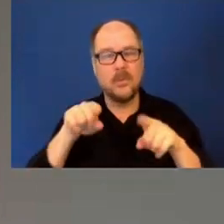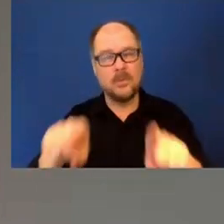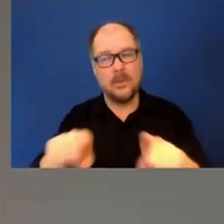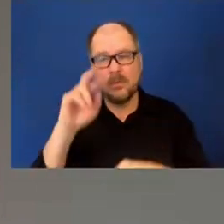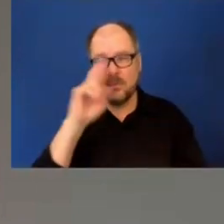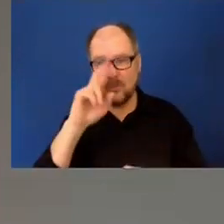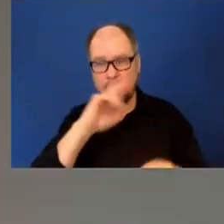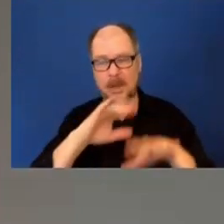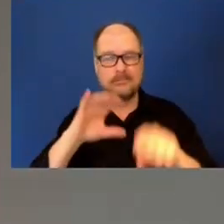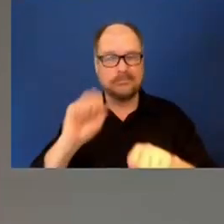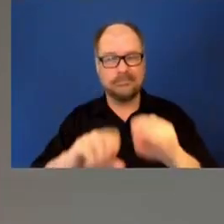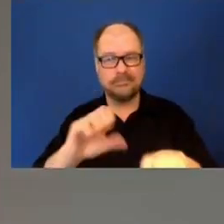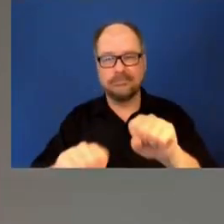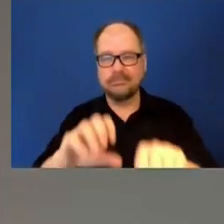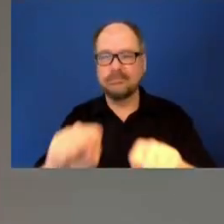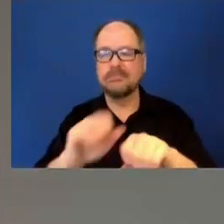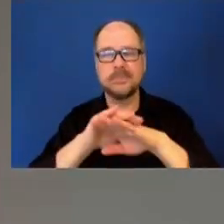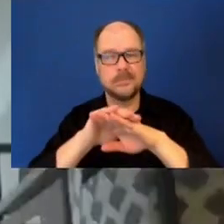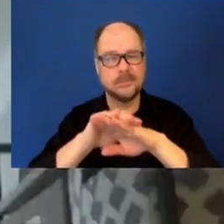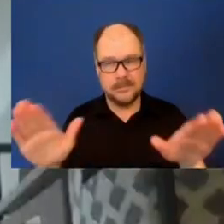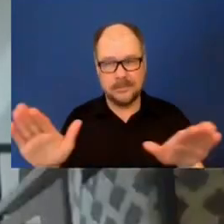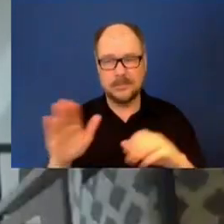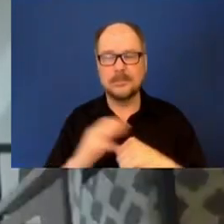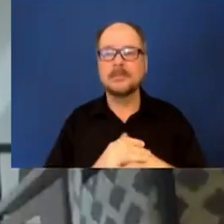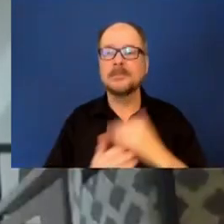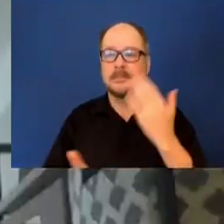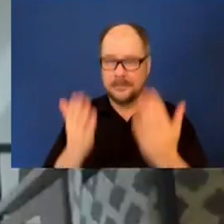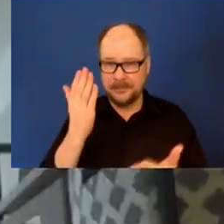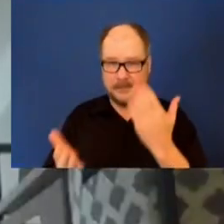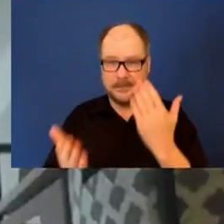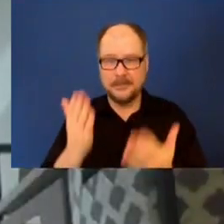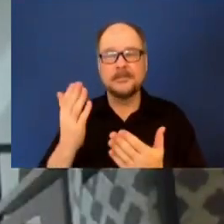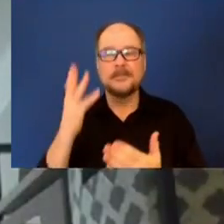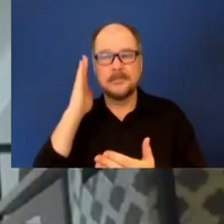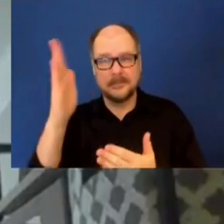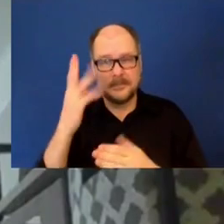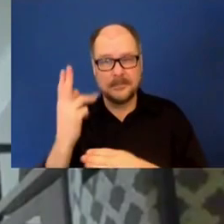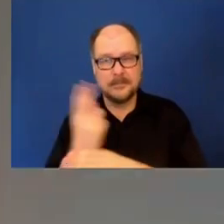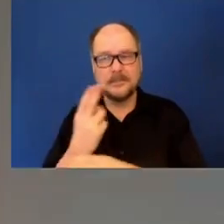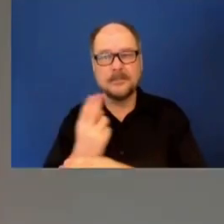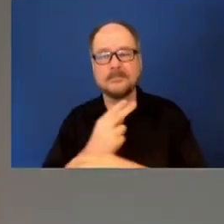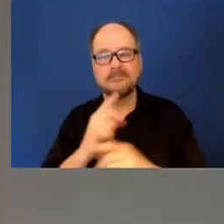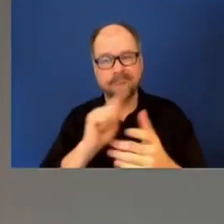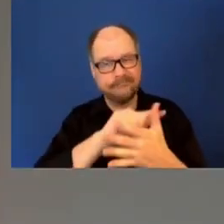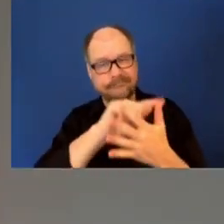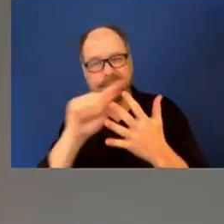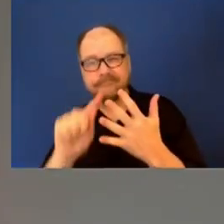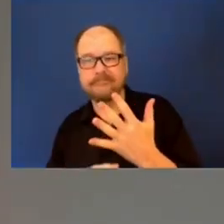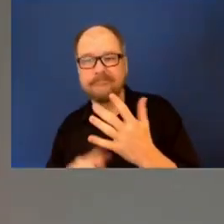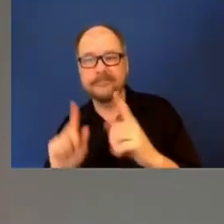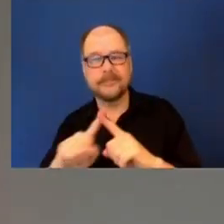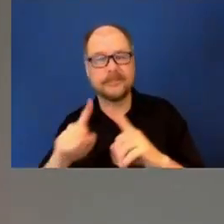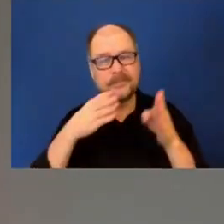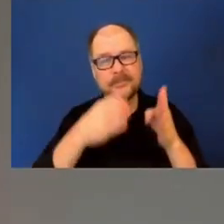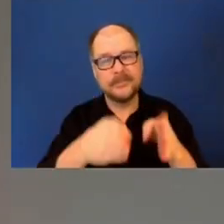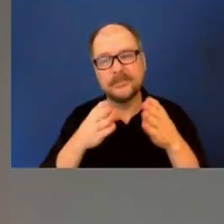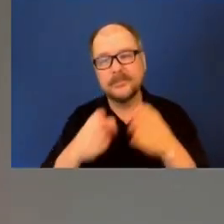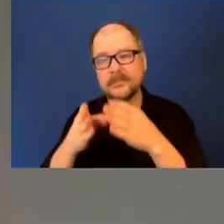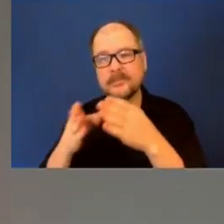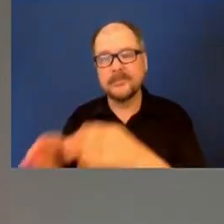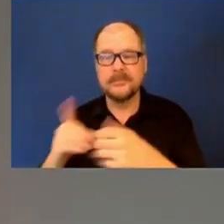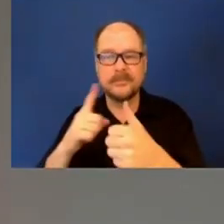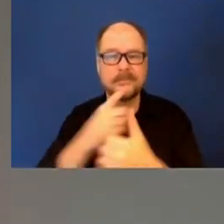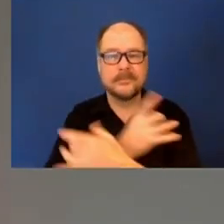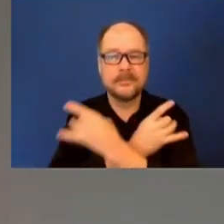the plans to eradicate these rats. There will likely be a combination of methods used that will include